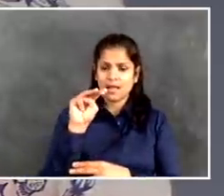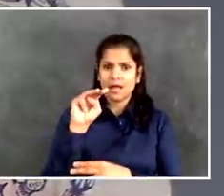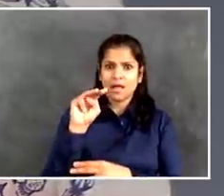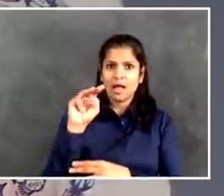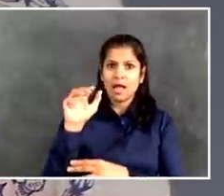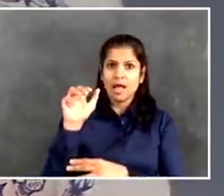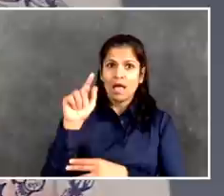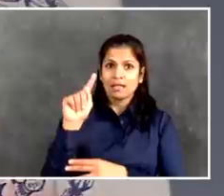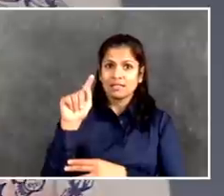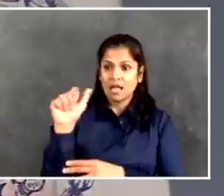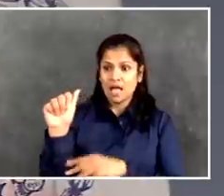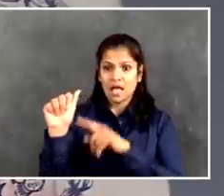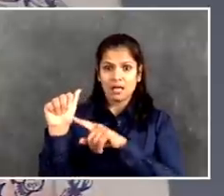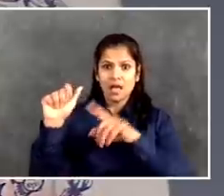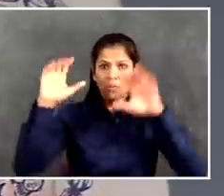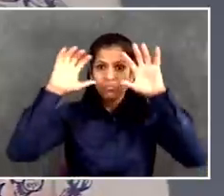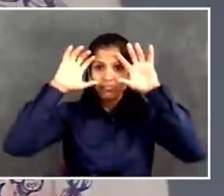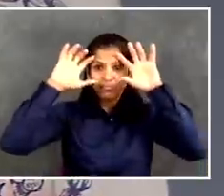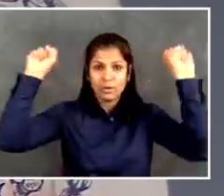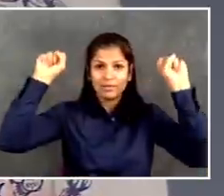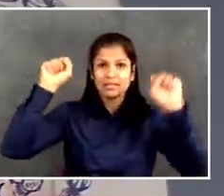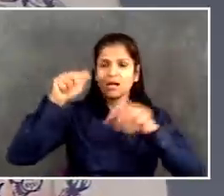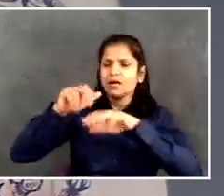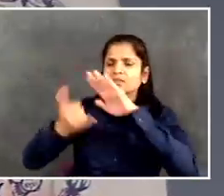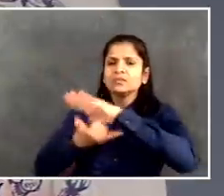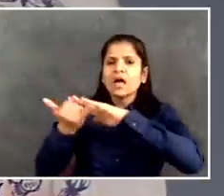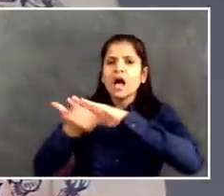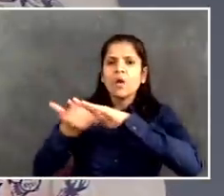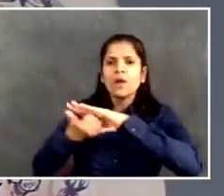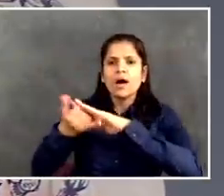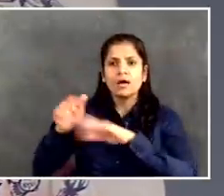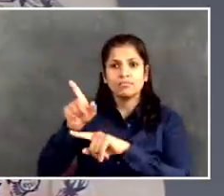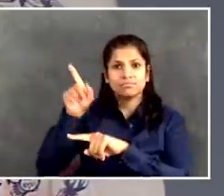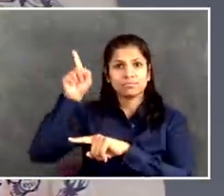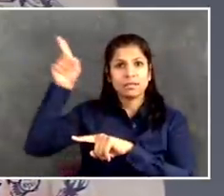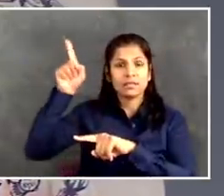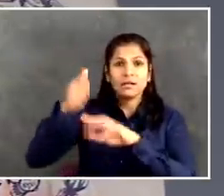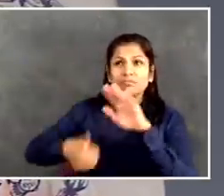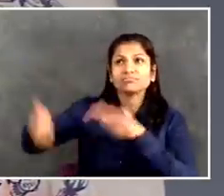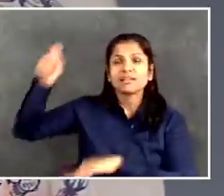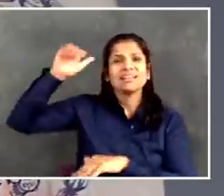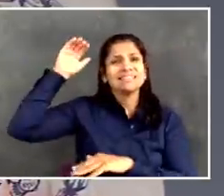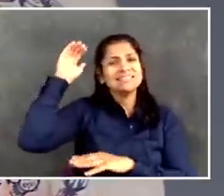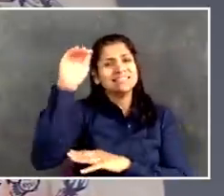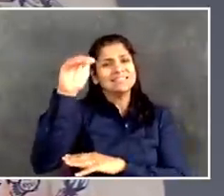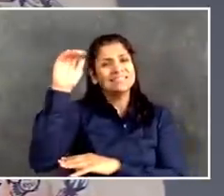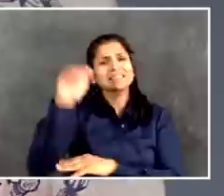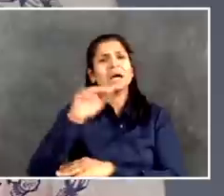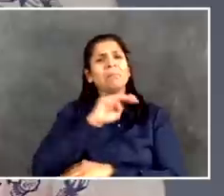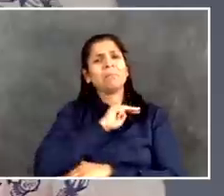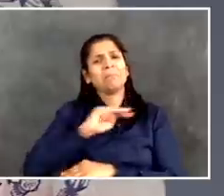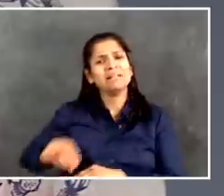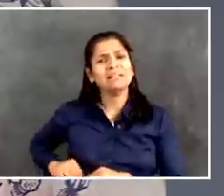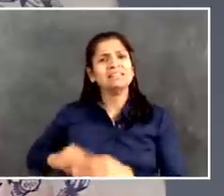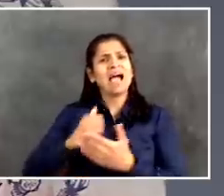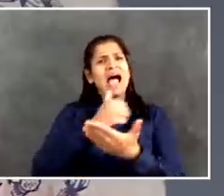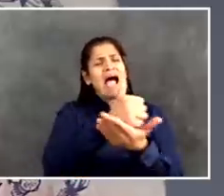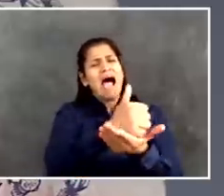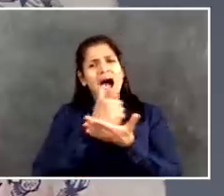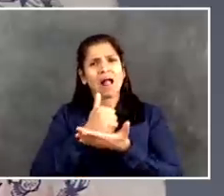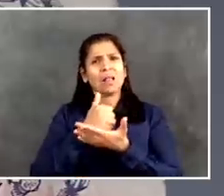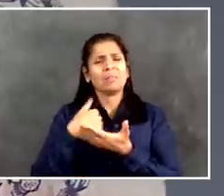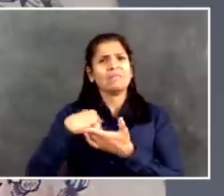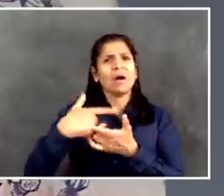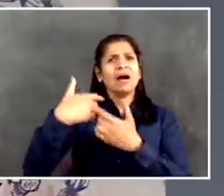more aggressive steps to address this problem. It is without a doubt a city obligation and responsibility. Also saying we stay in close